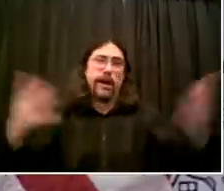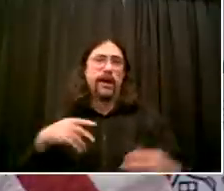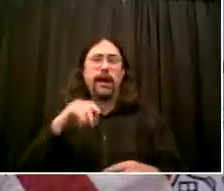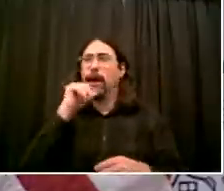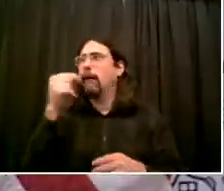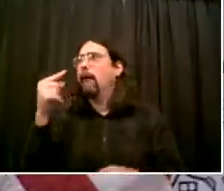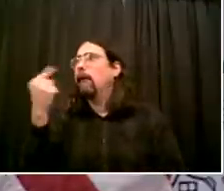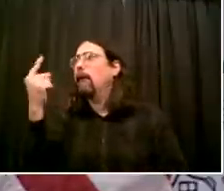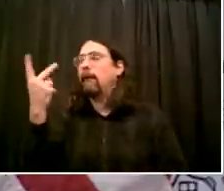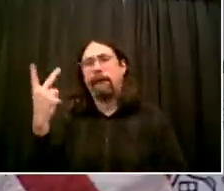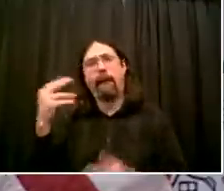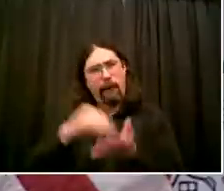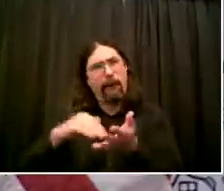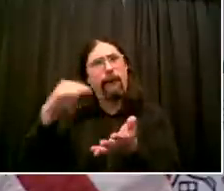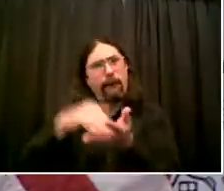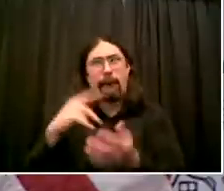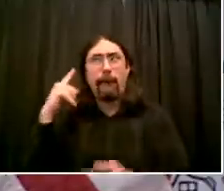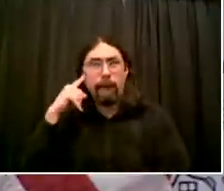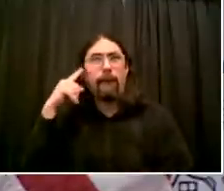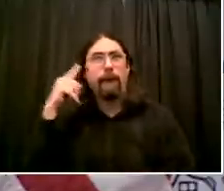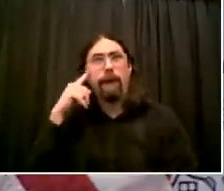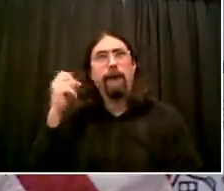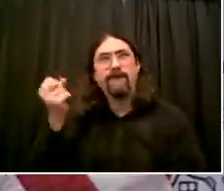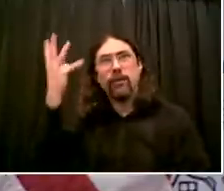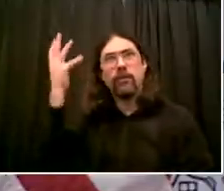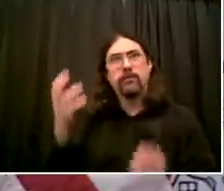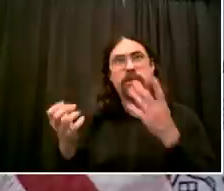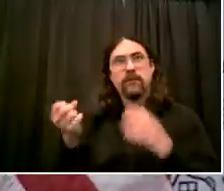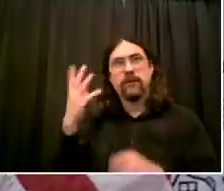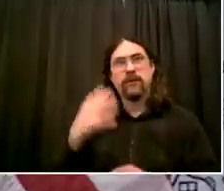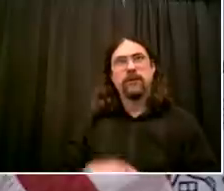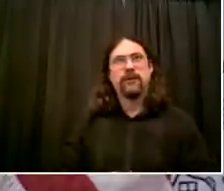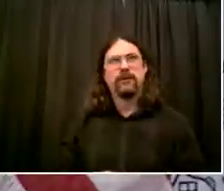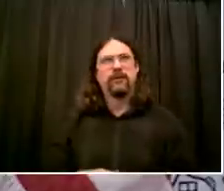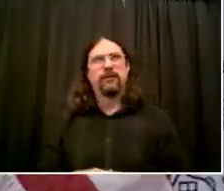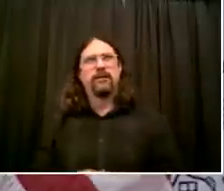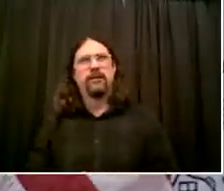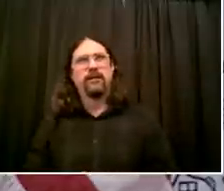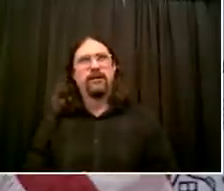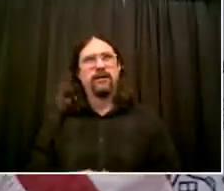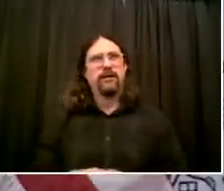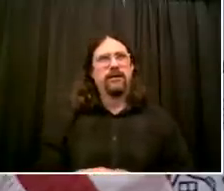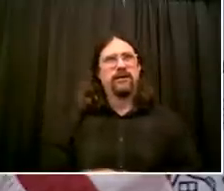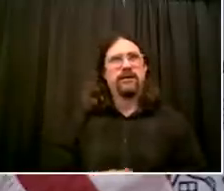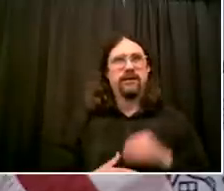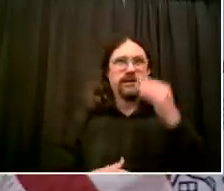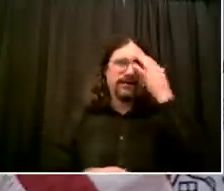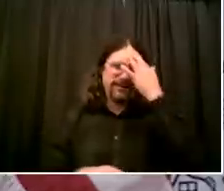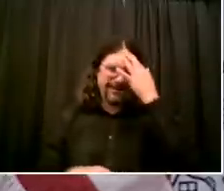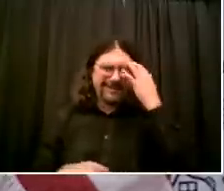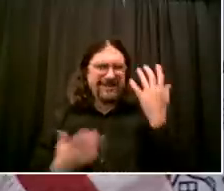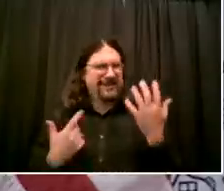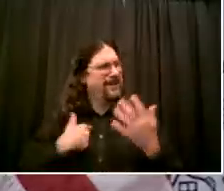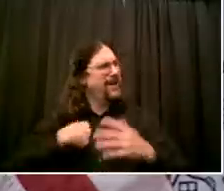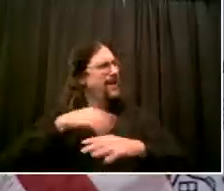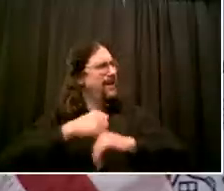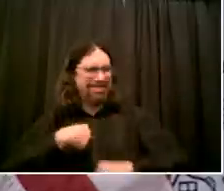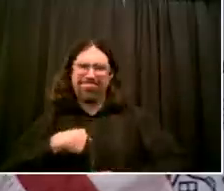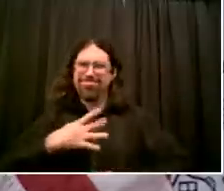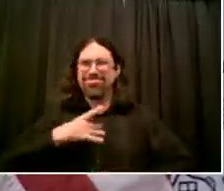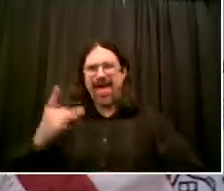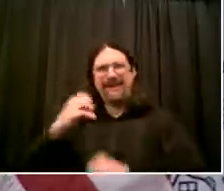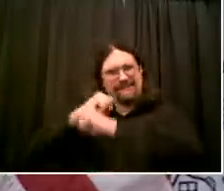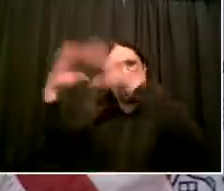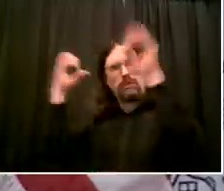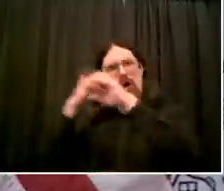You know, in the days right before July 4th, you typically would see some. But this is surprisingly early. So I don't have a perfect